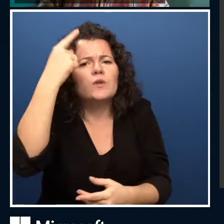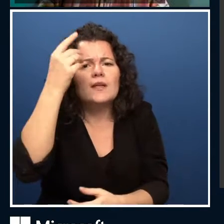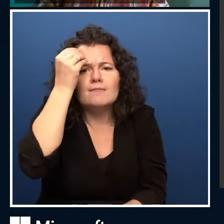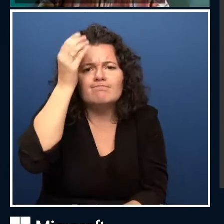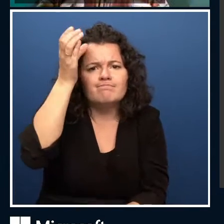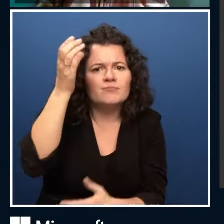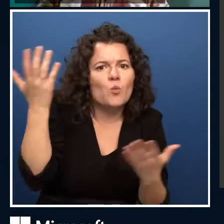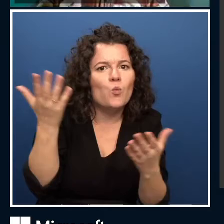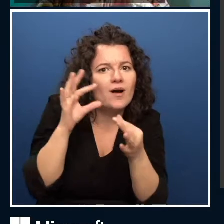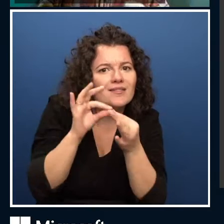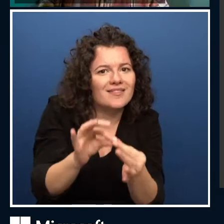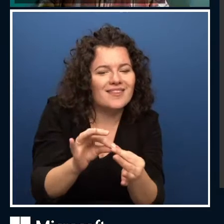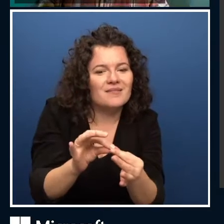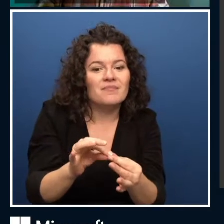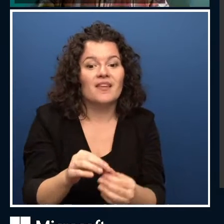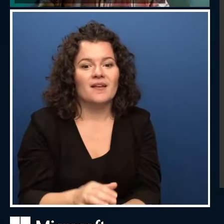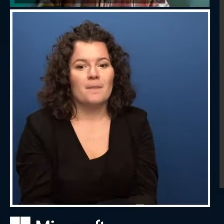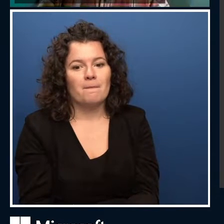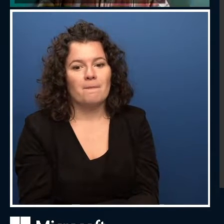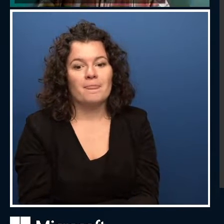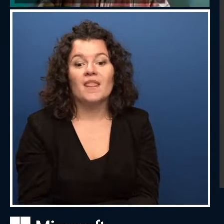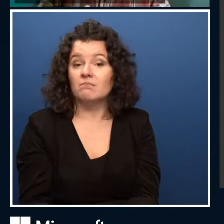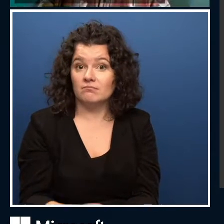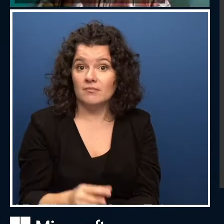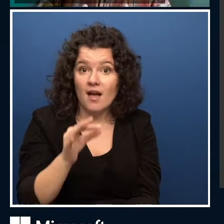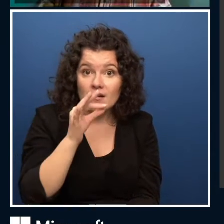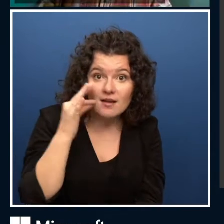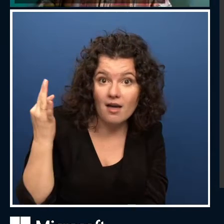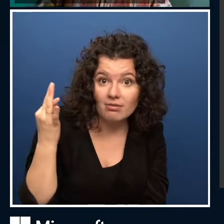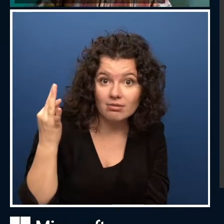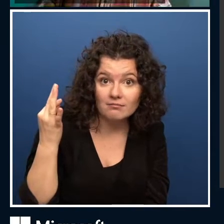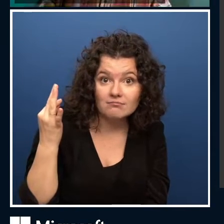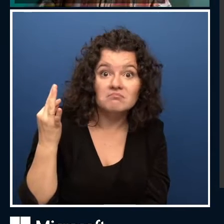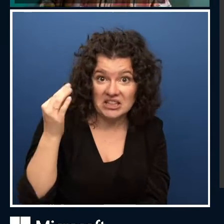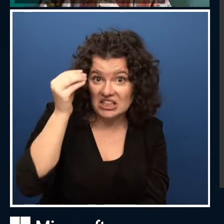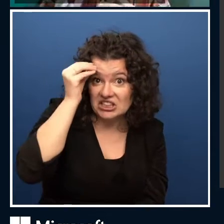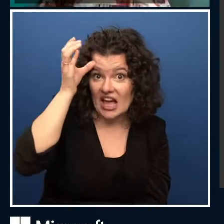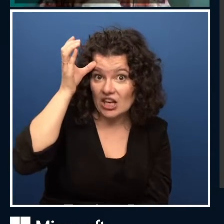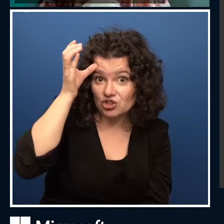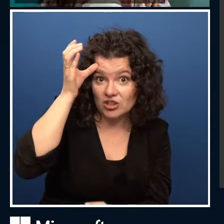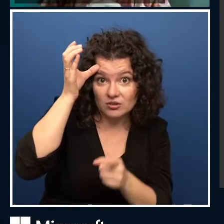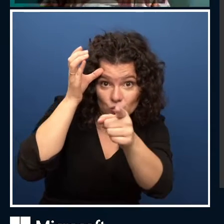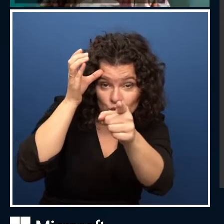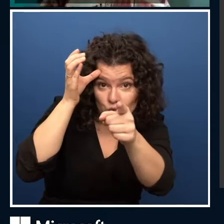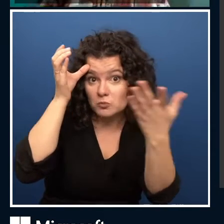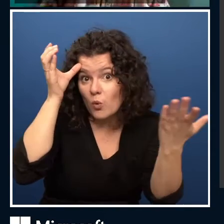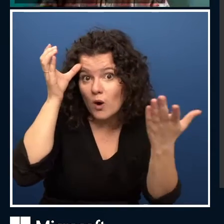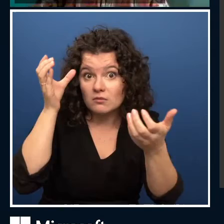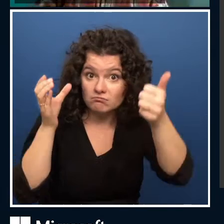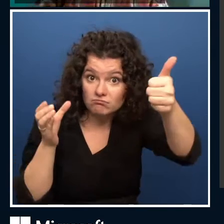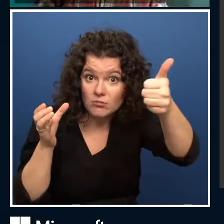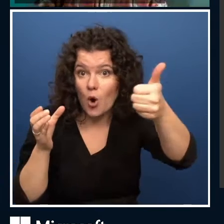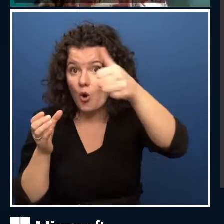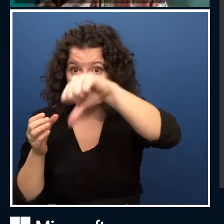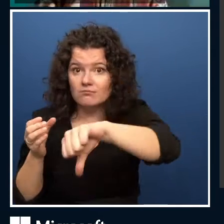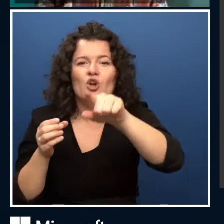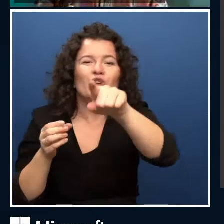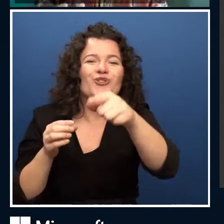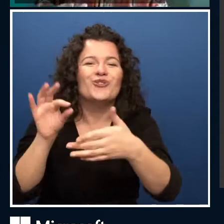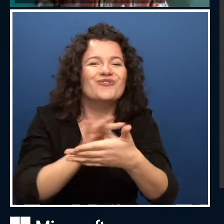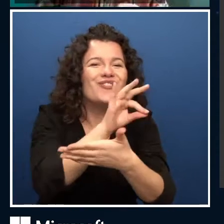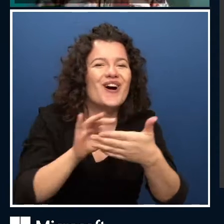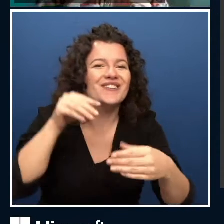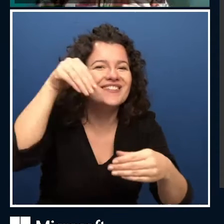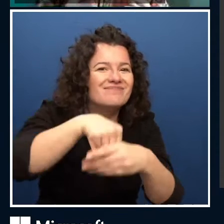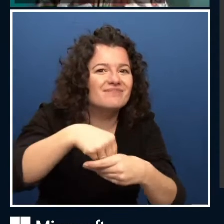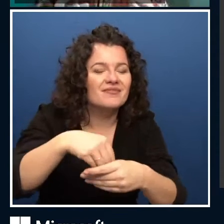we would have like 50-50%. That is at least my experience when talking to people. Some of them, they say, of course, cat is intelligent because it can move, it